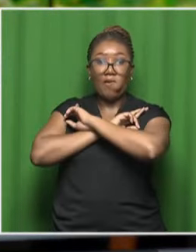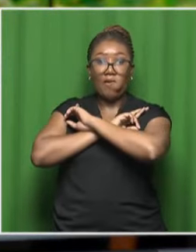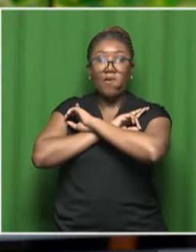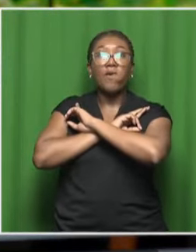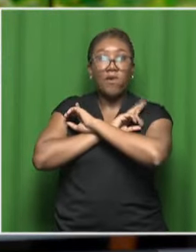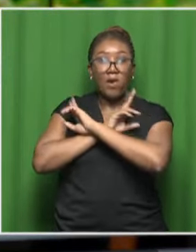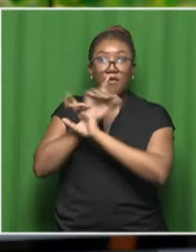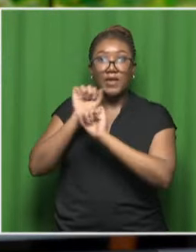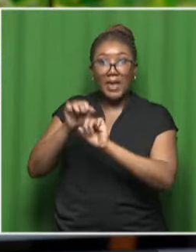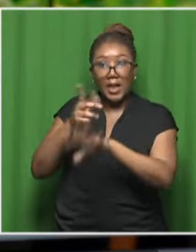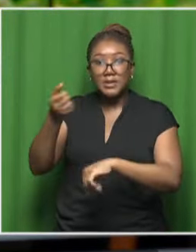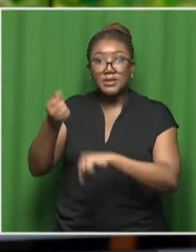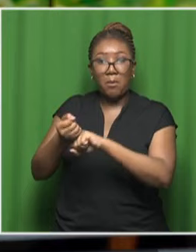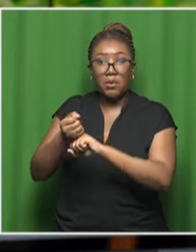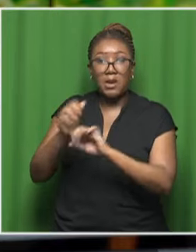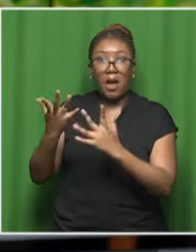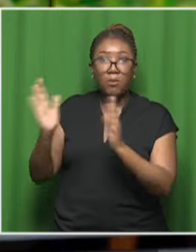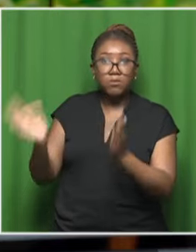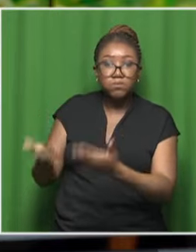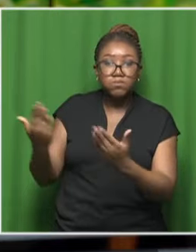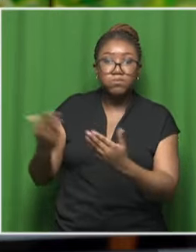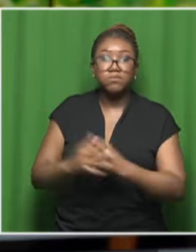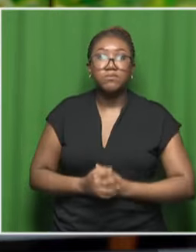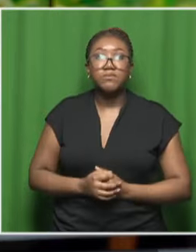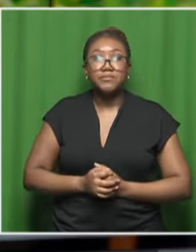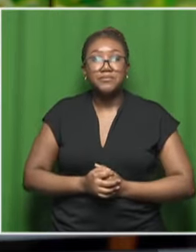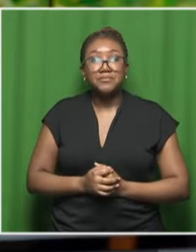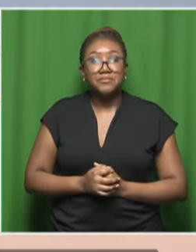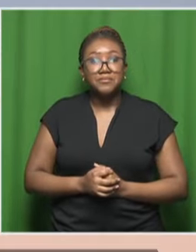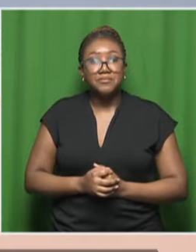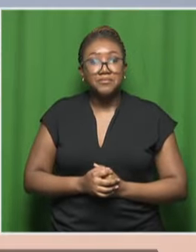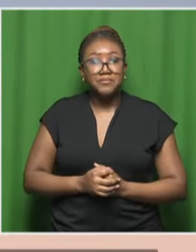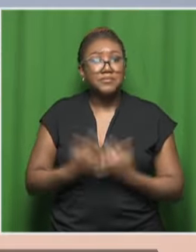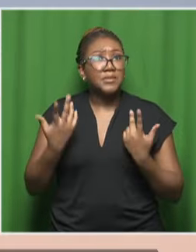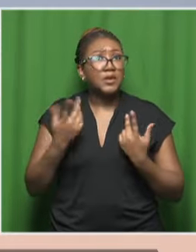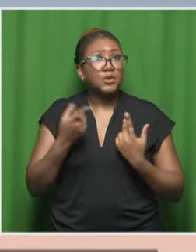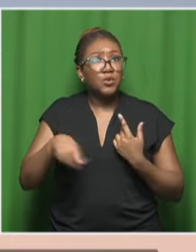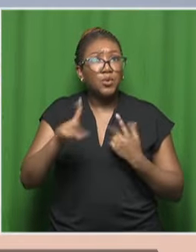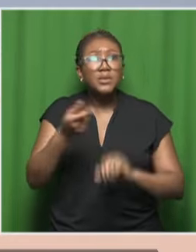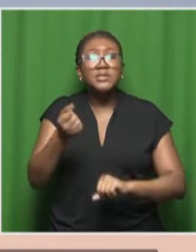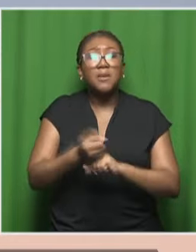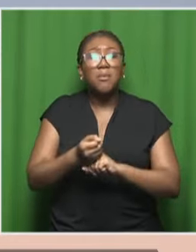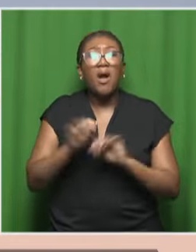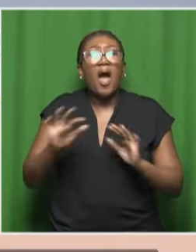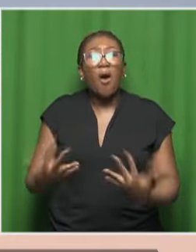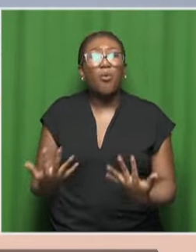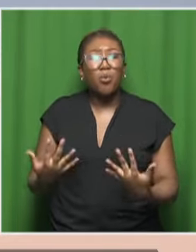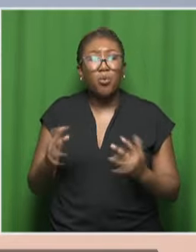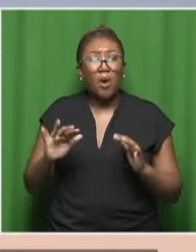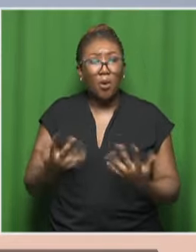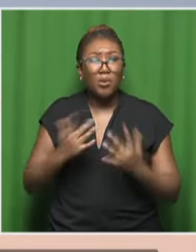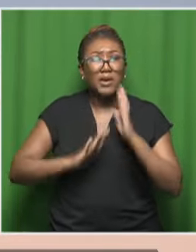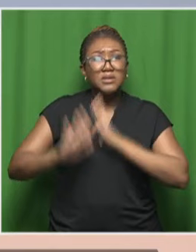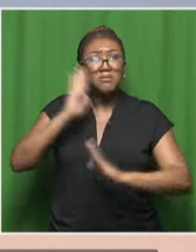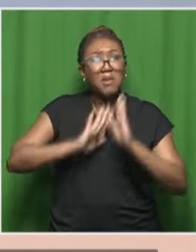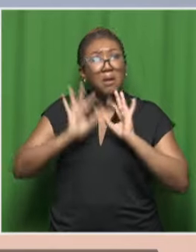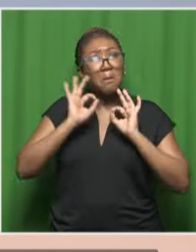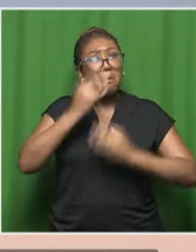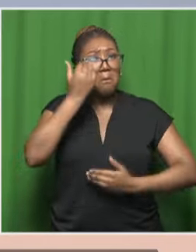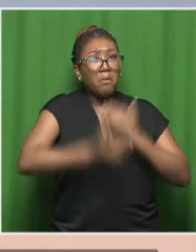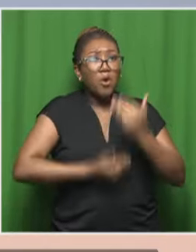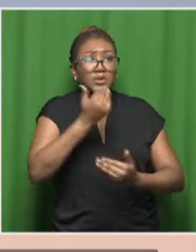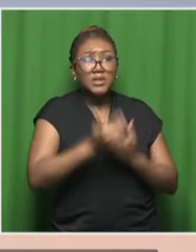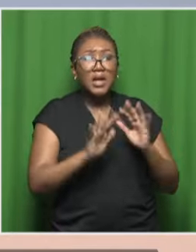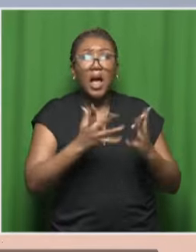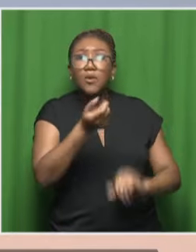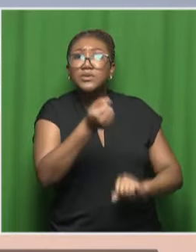what I call the afterlife, which is retirement. And how do you guys do that? me through the process of how you look to